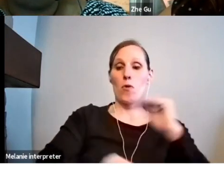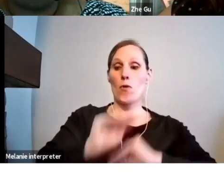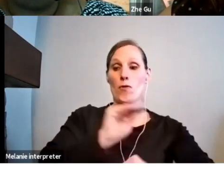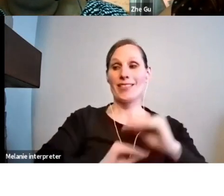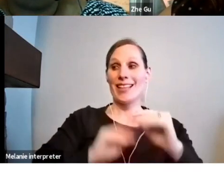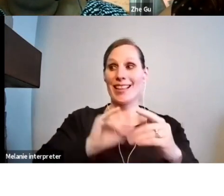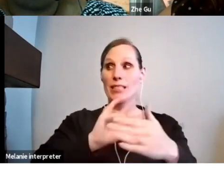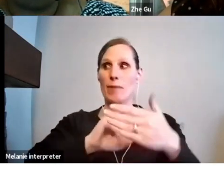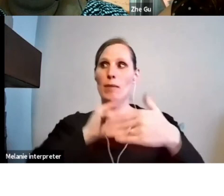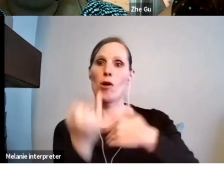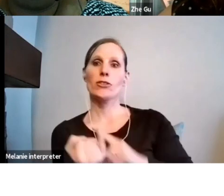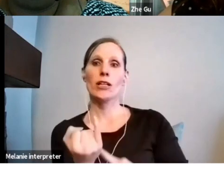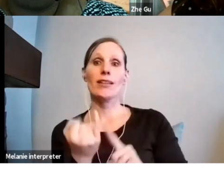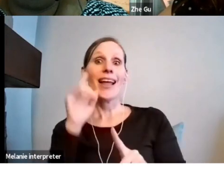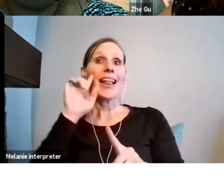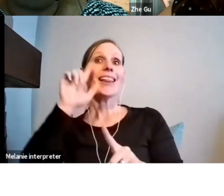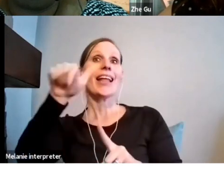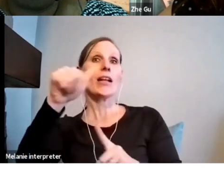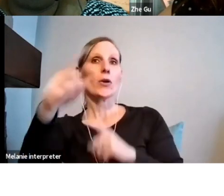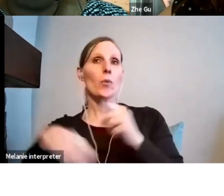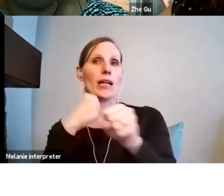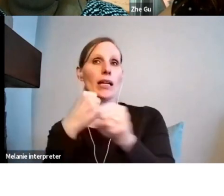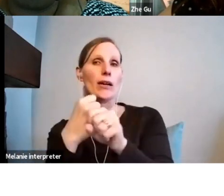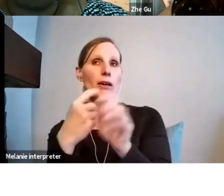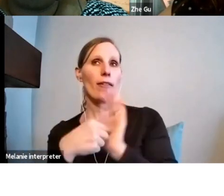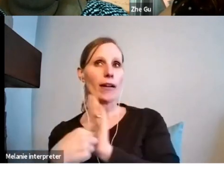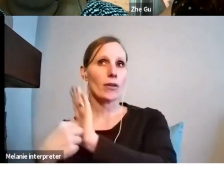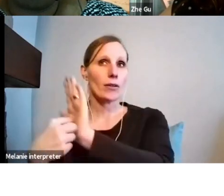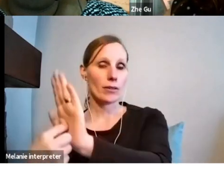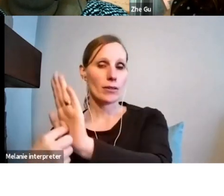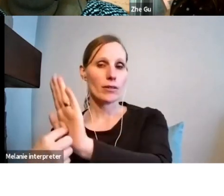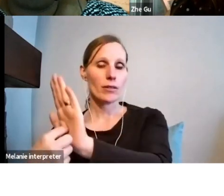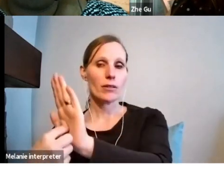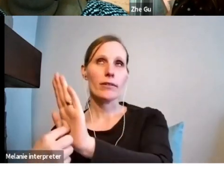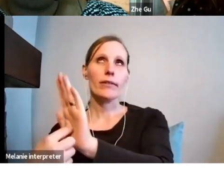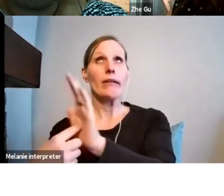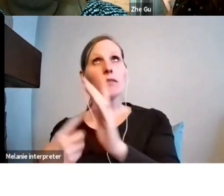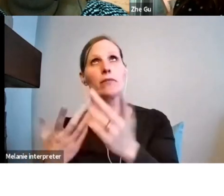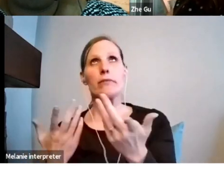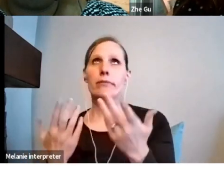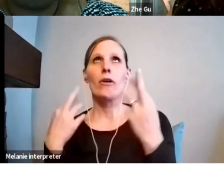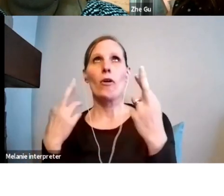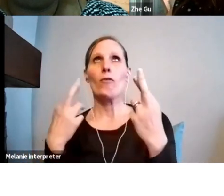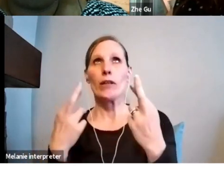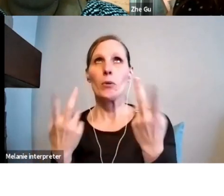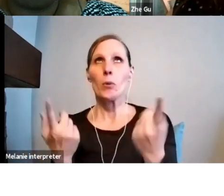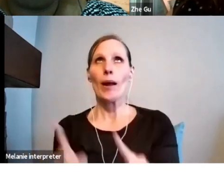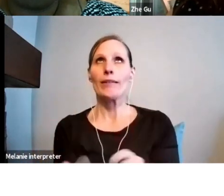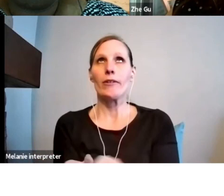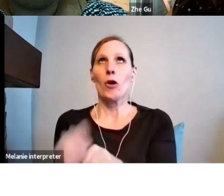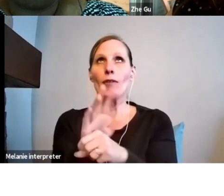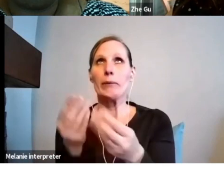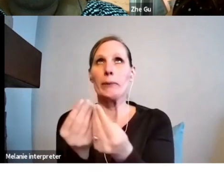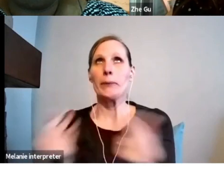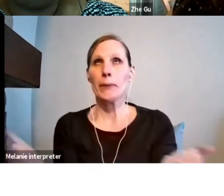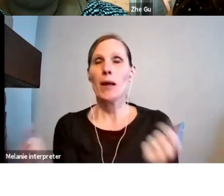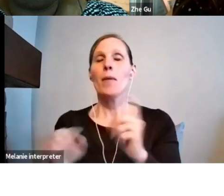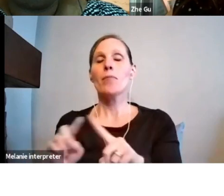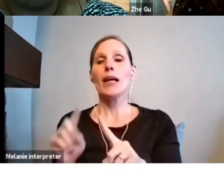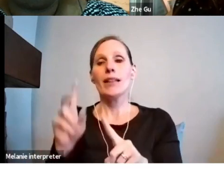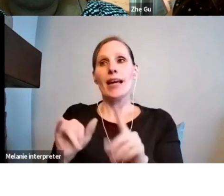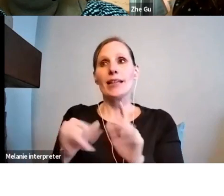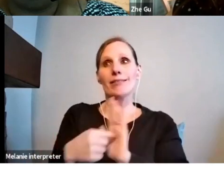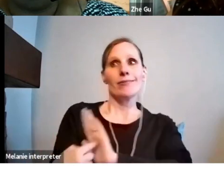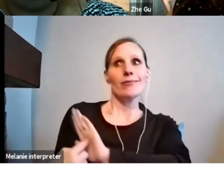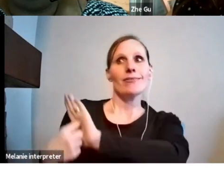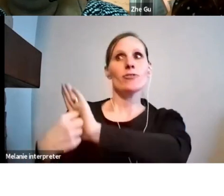now you want to present that work, you know, hopefully after this pandemic, but, but you could, would then be able, that could be a separate